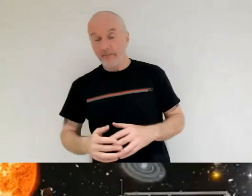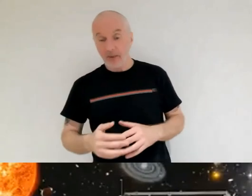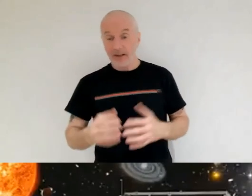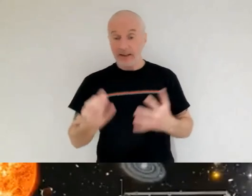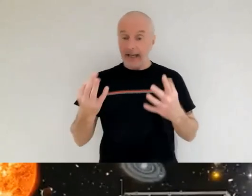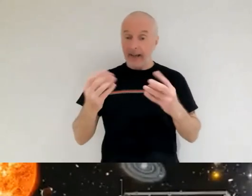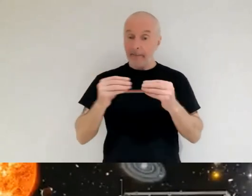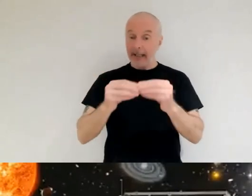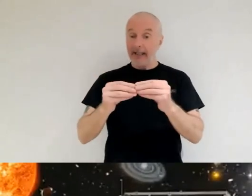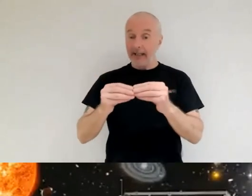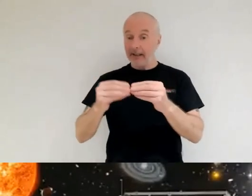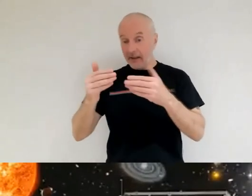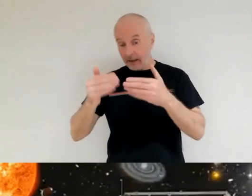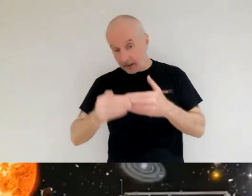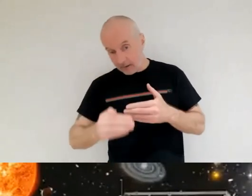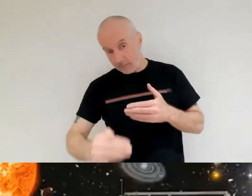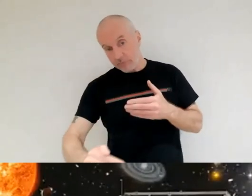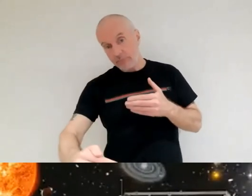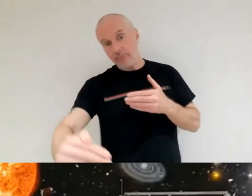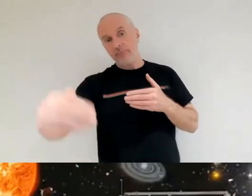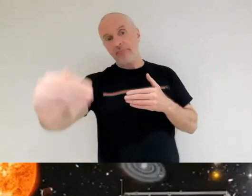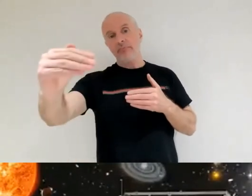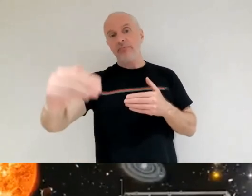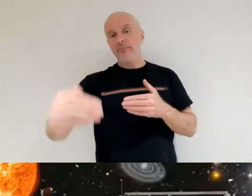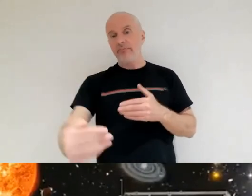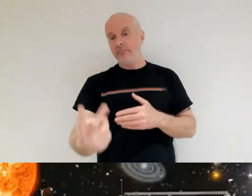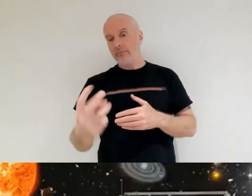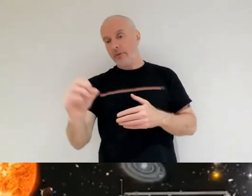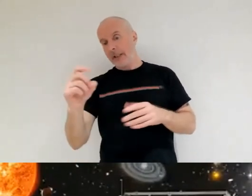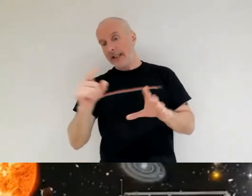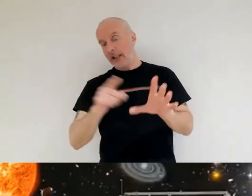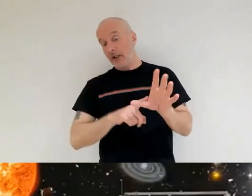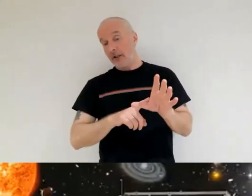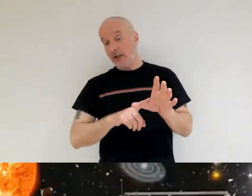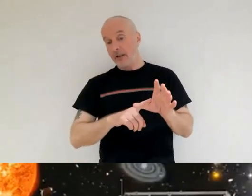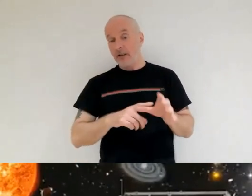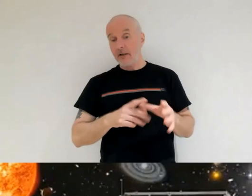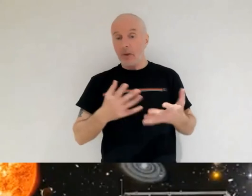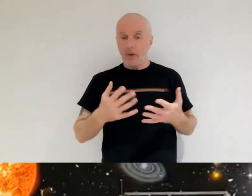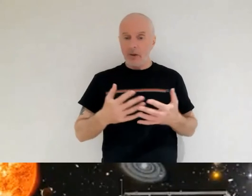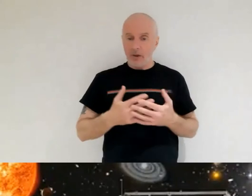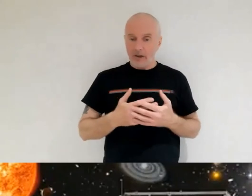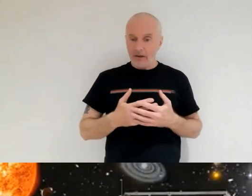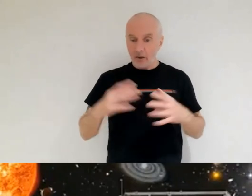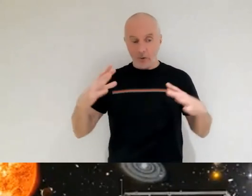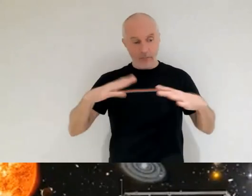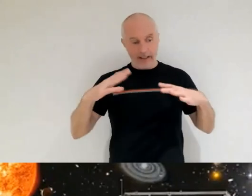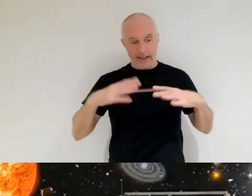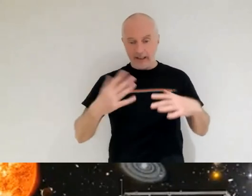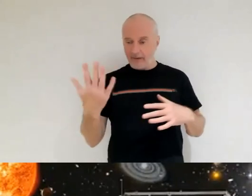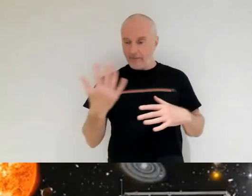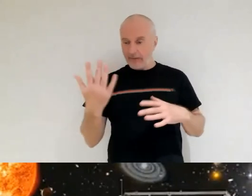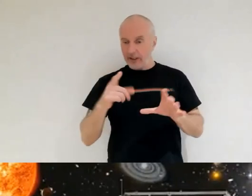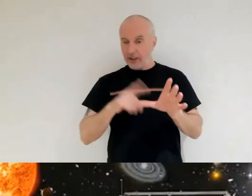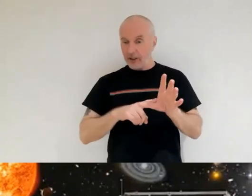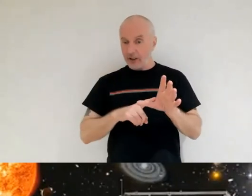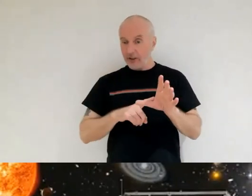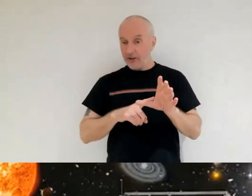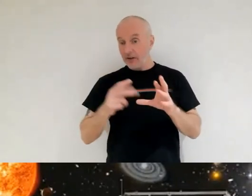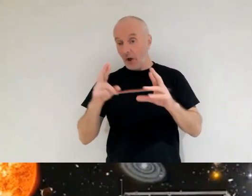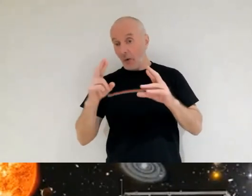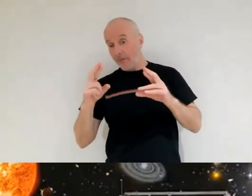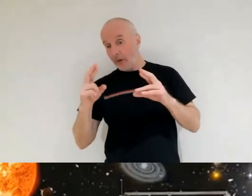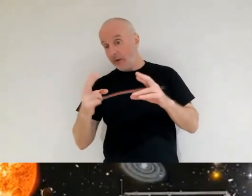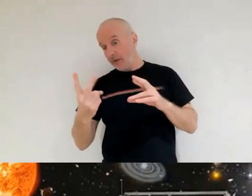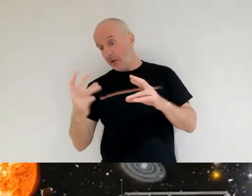lifespan of this is a lot but you know it's taken us 15 years to get to this point we're hoping to get 20 years of